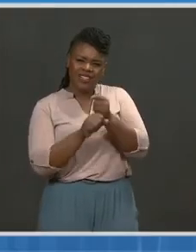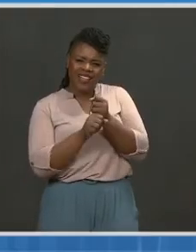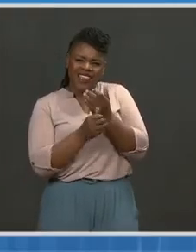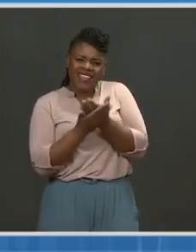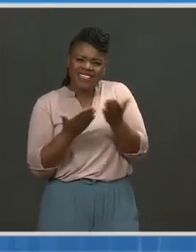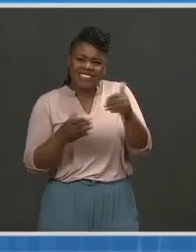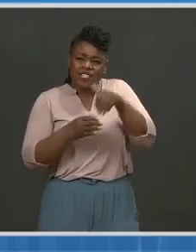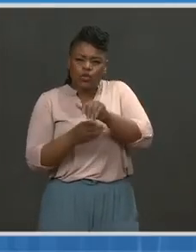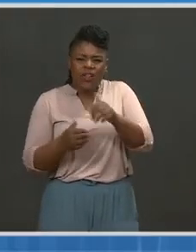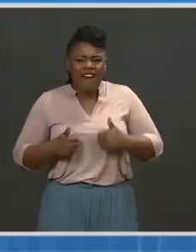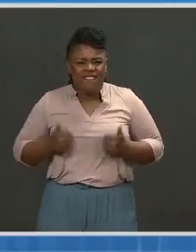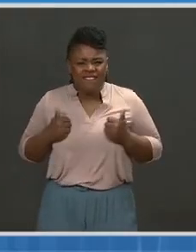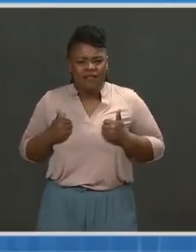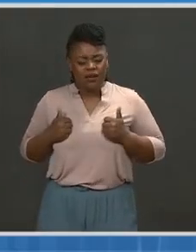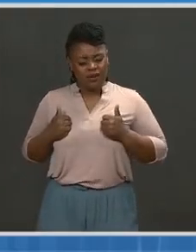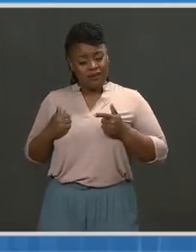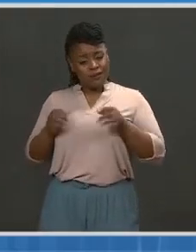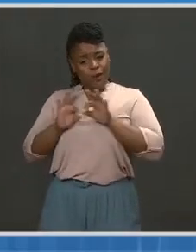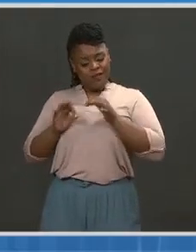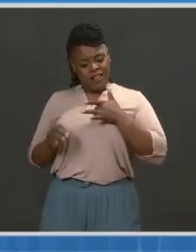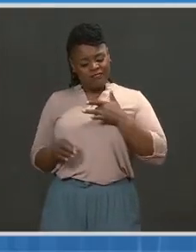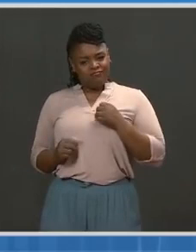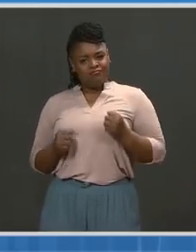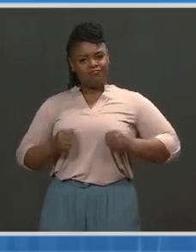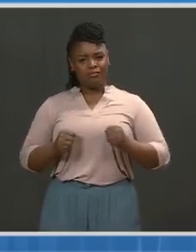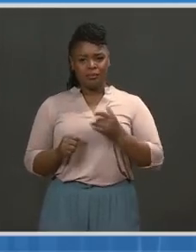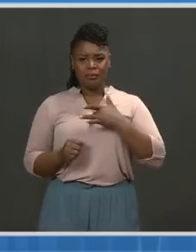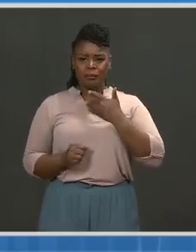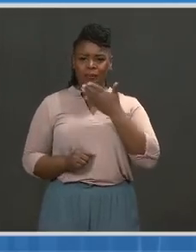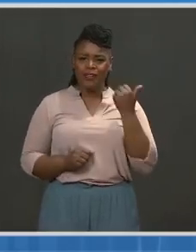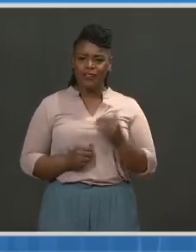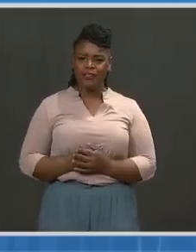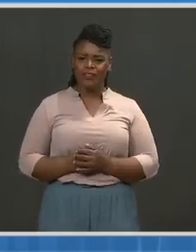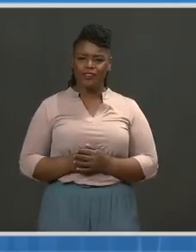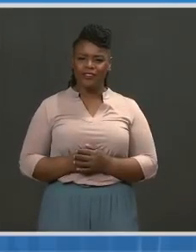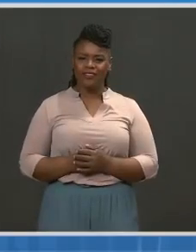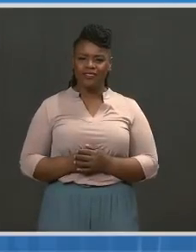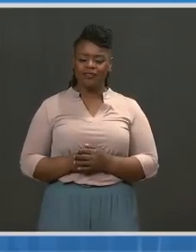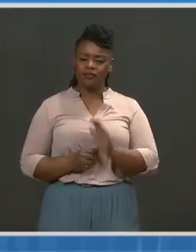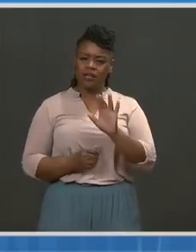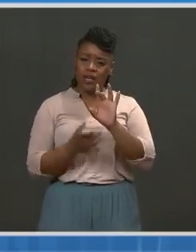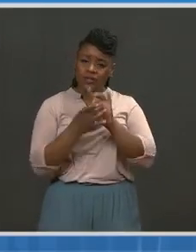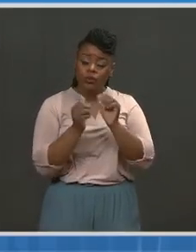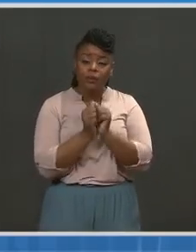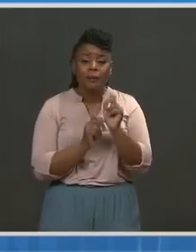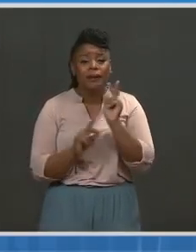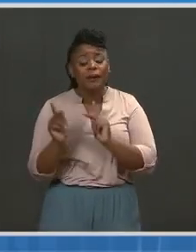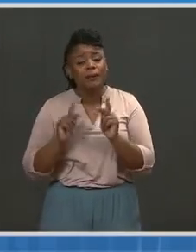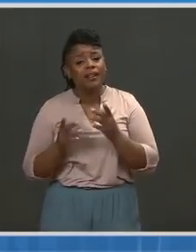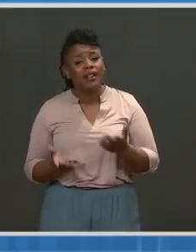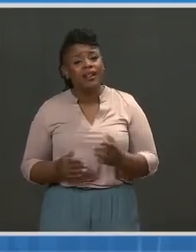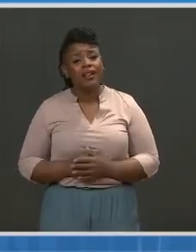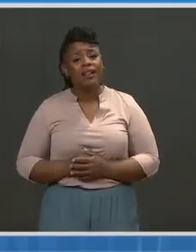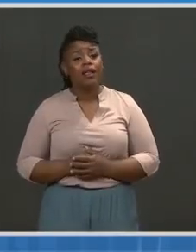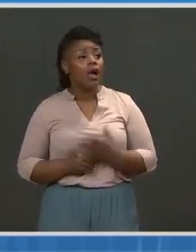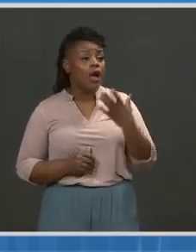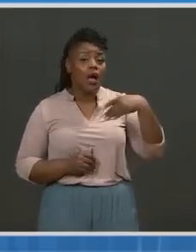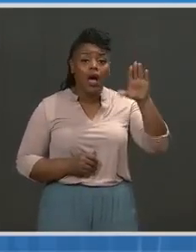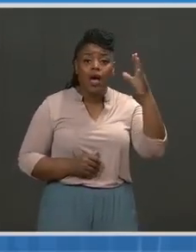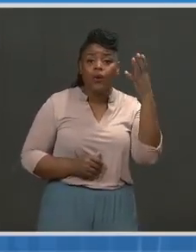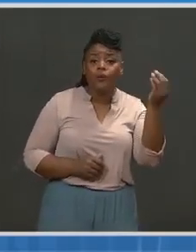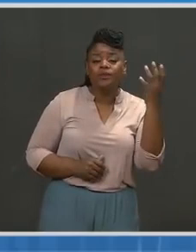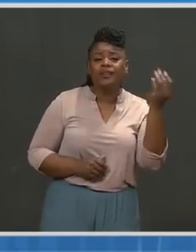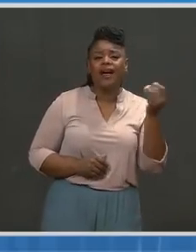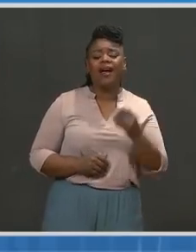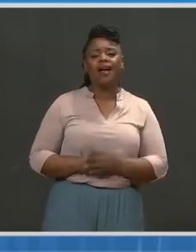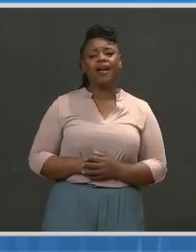give you meaning, and help you feel connected, even if virtually. Connect with people, take a walk, safely connect with